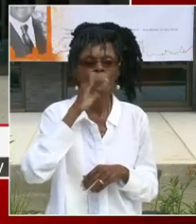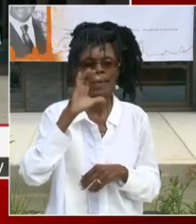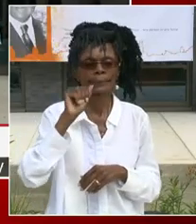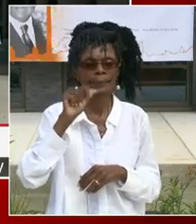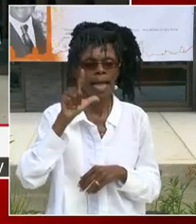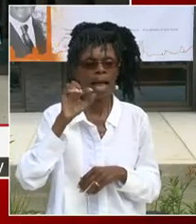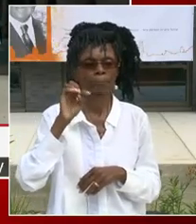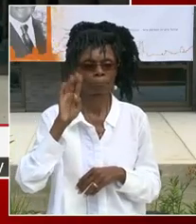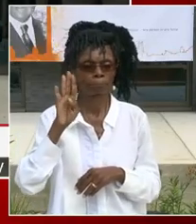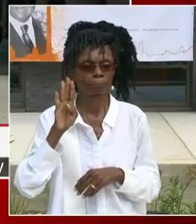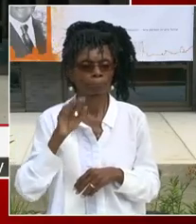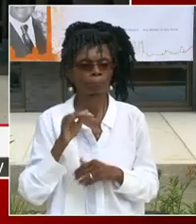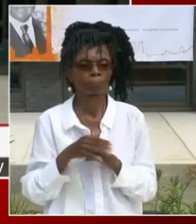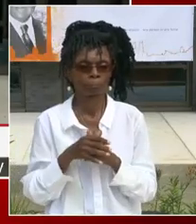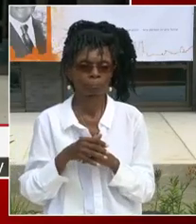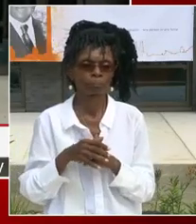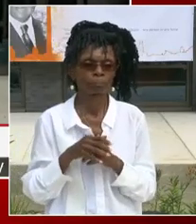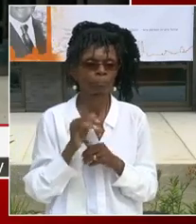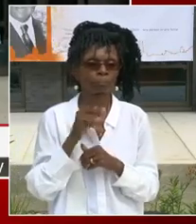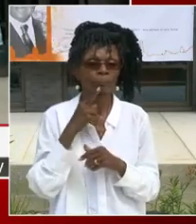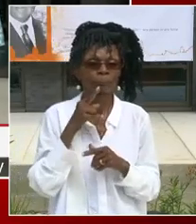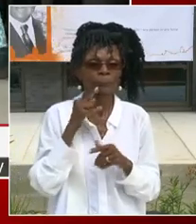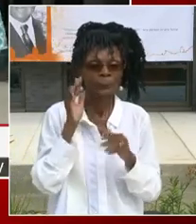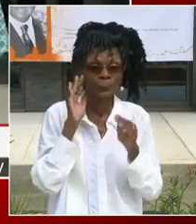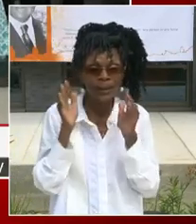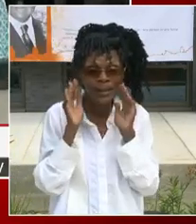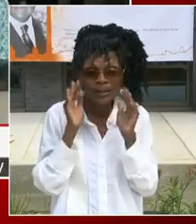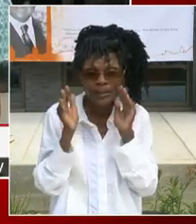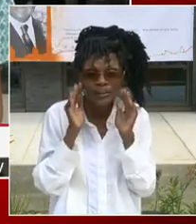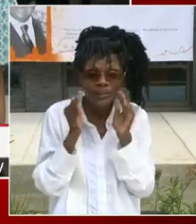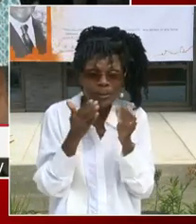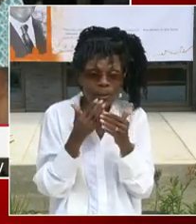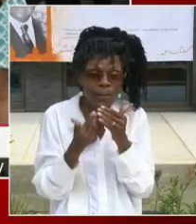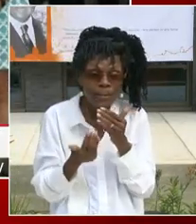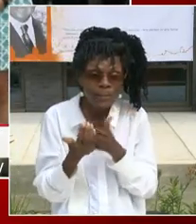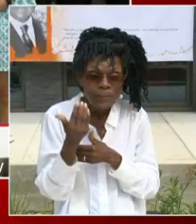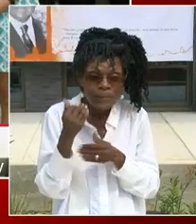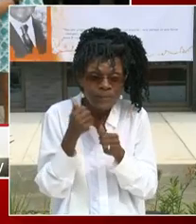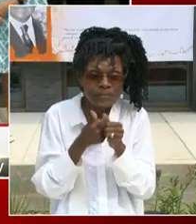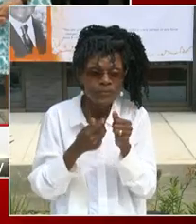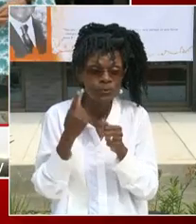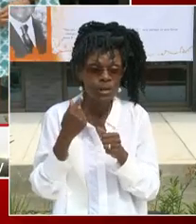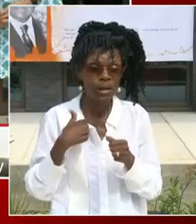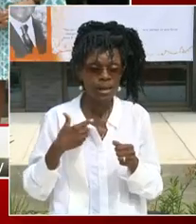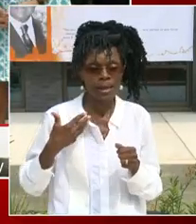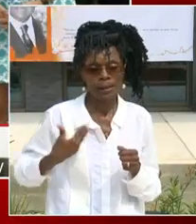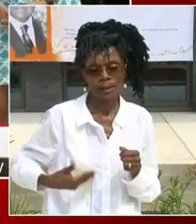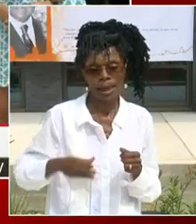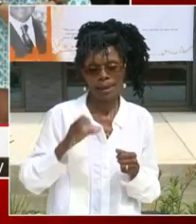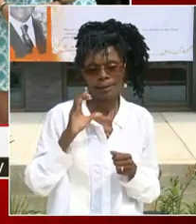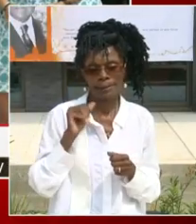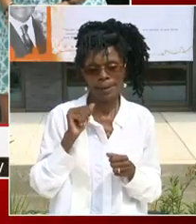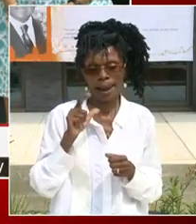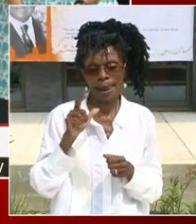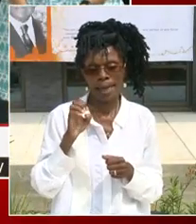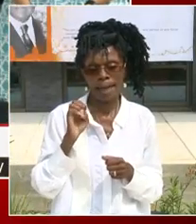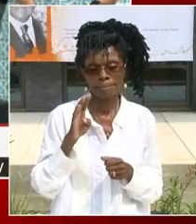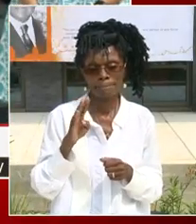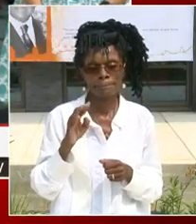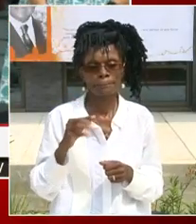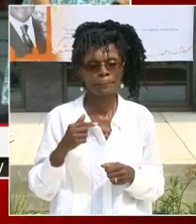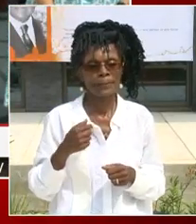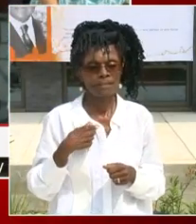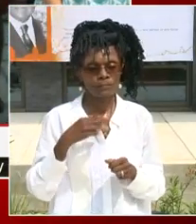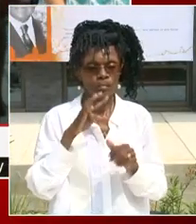Good morning, everyone, and thank you for coming. My name is Caleb Madden, and I am a 4th grade student at West Elementary